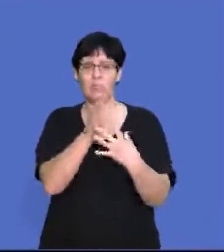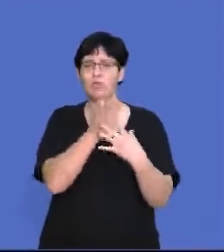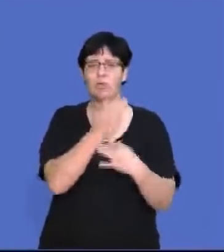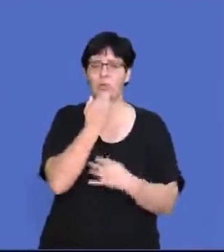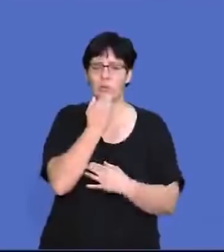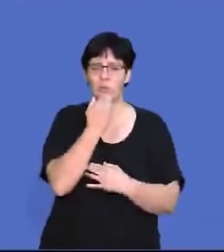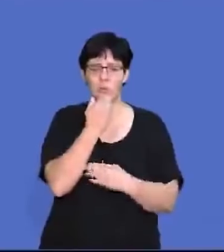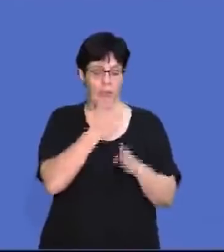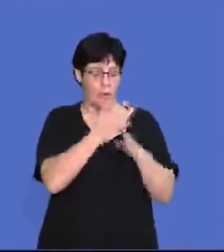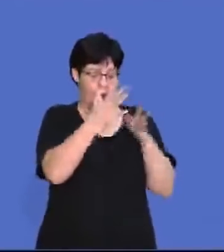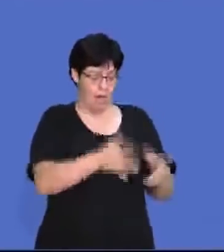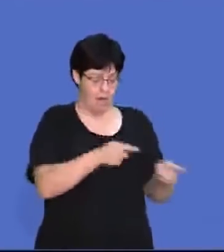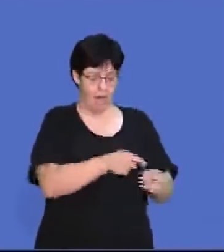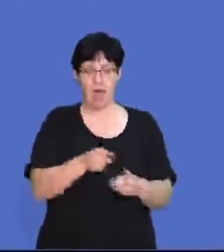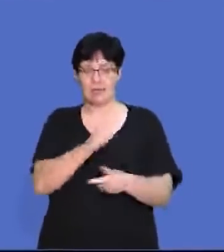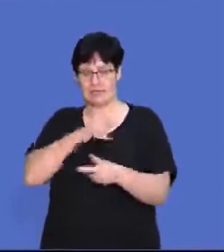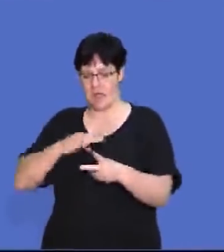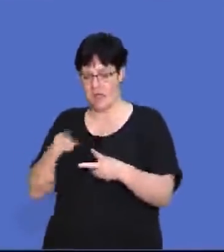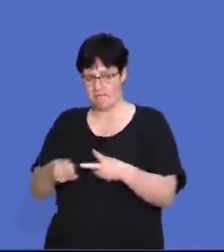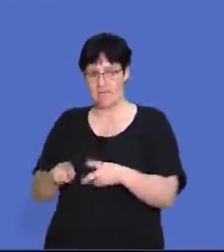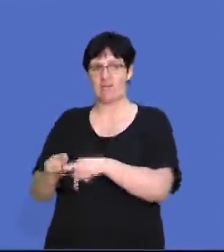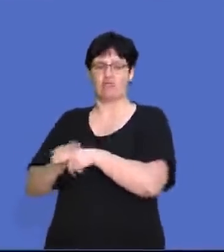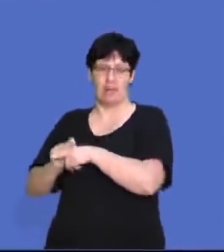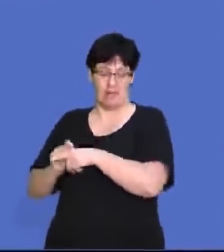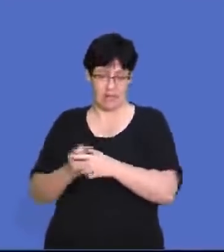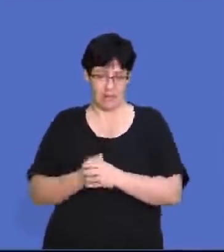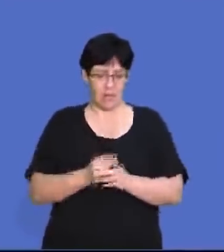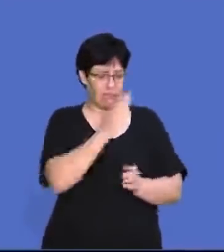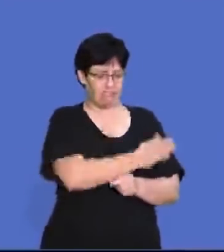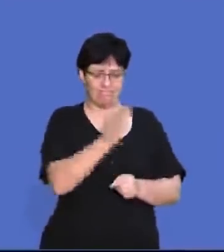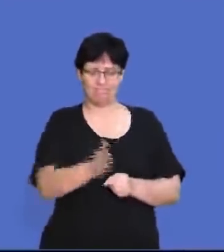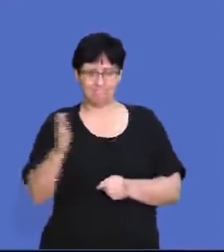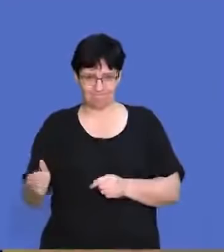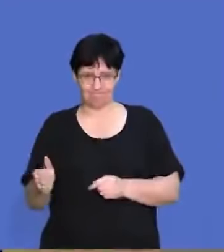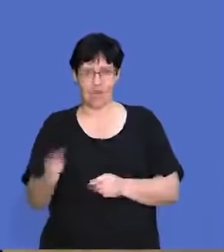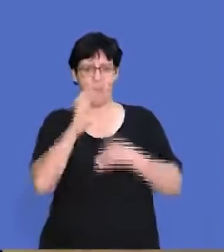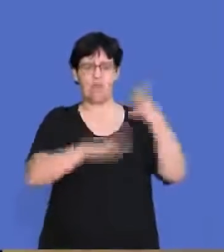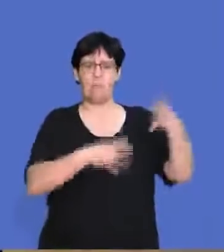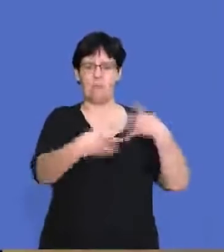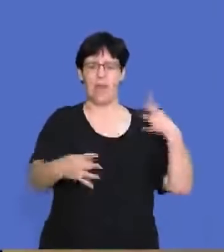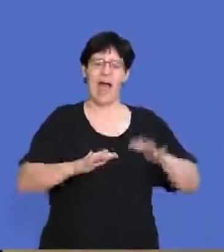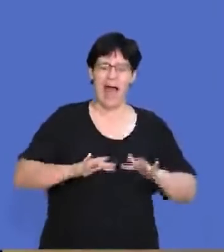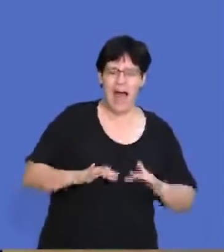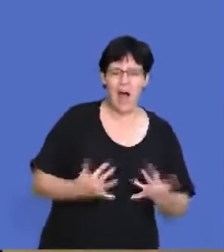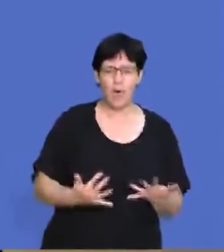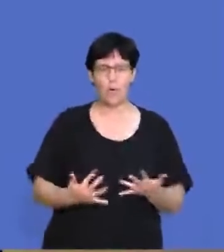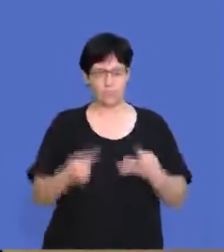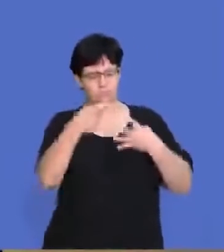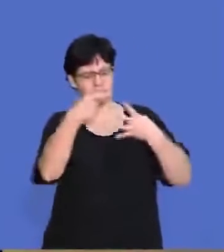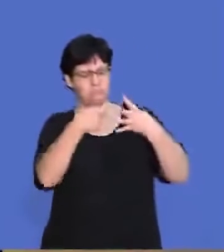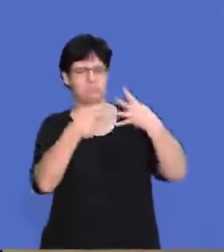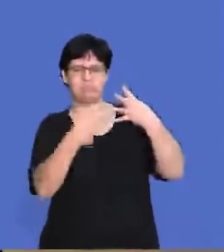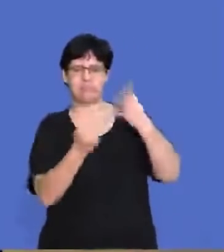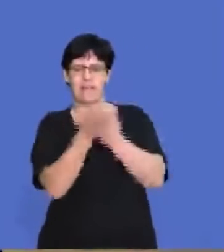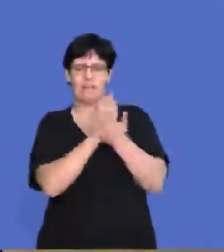employers, employees and trade unions. So it gives that framework on how are we going to have these various